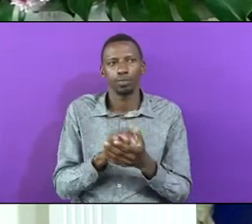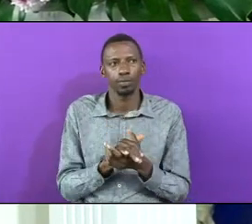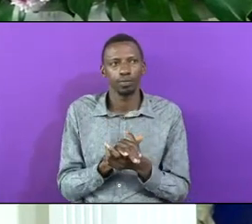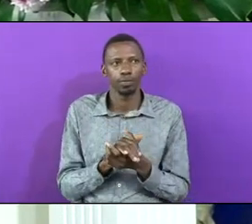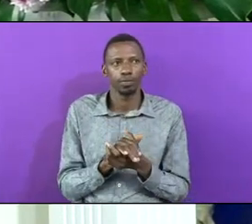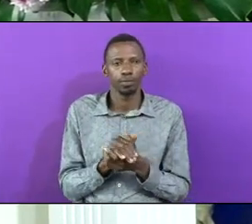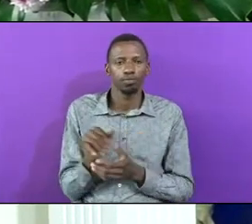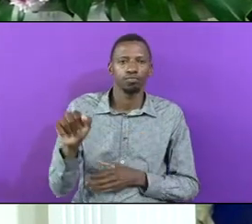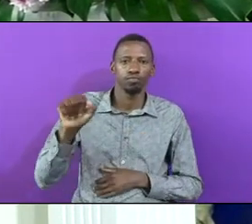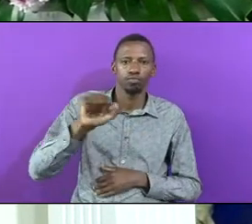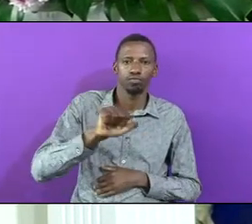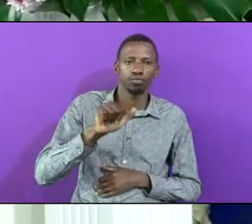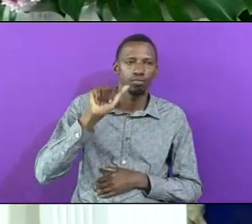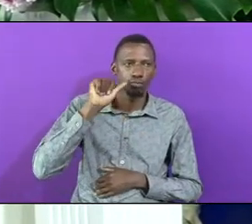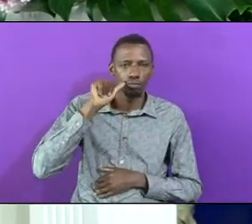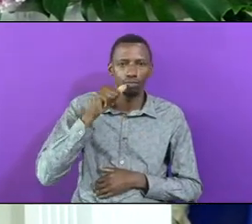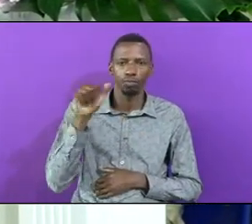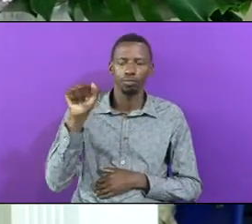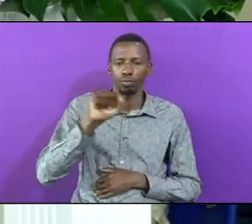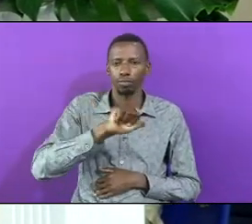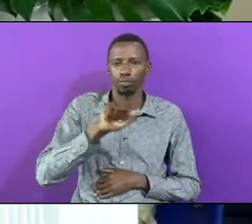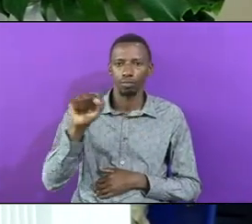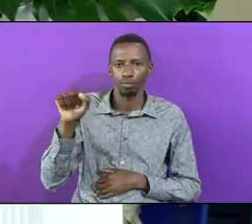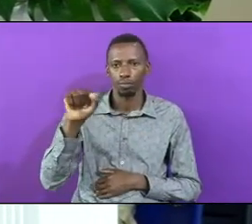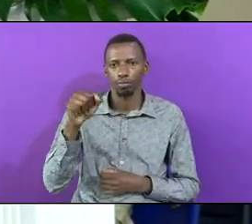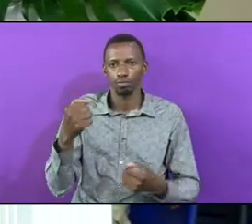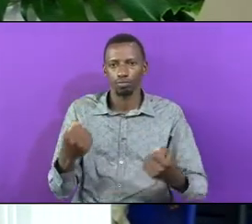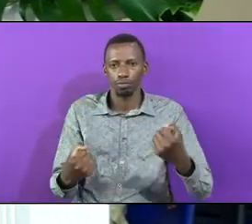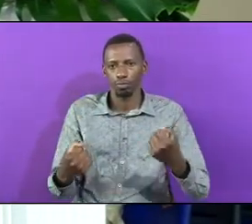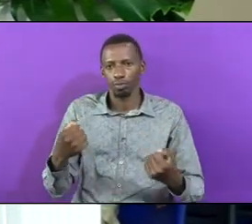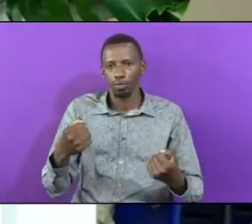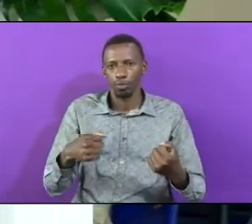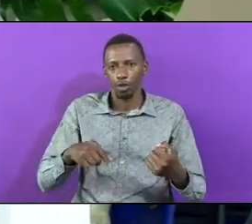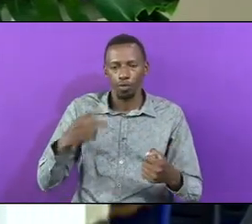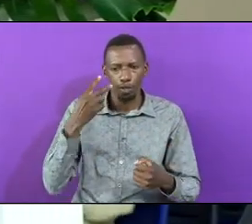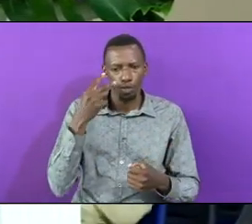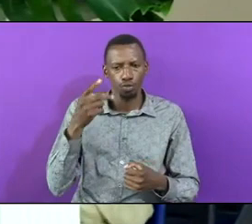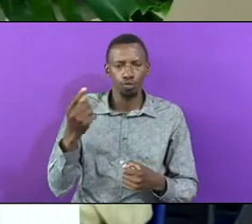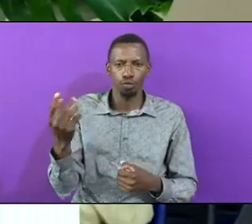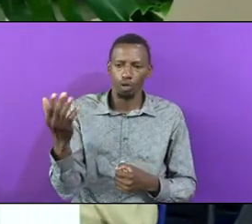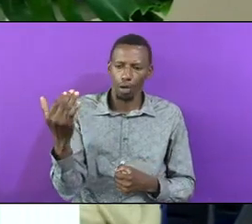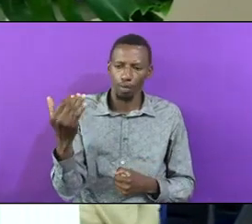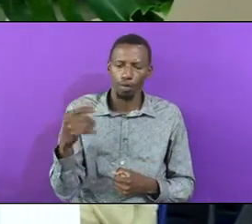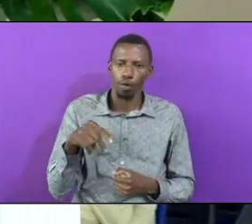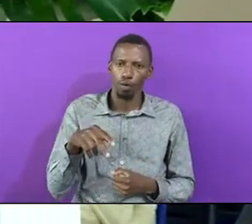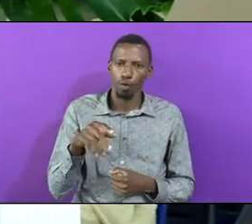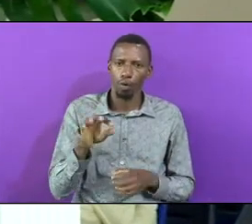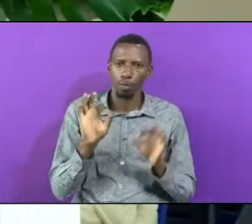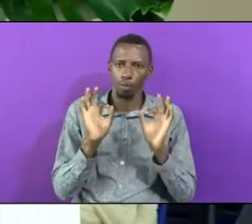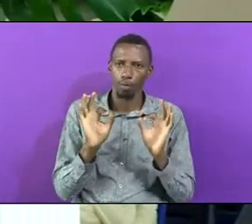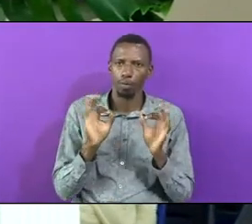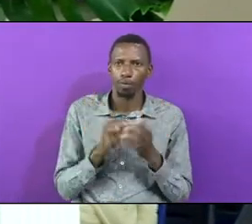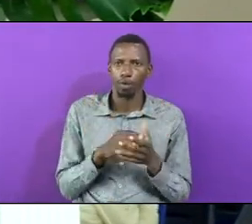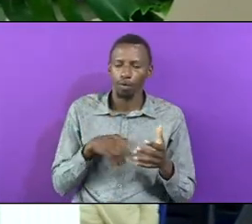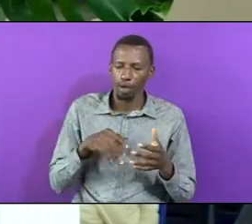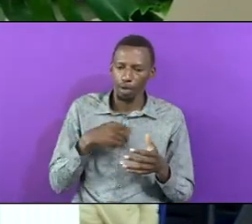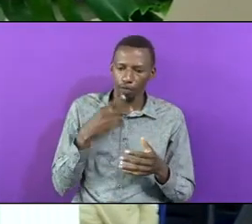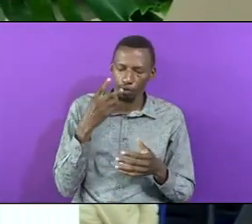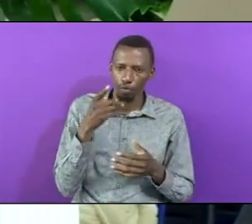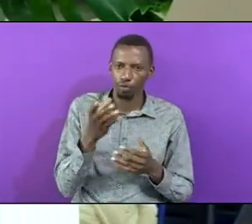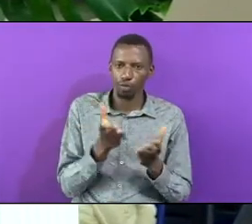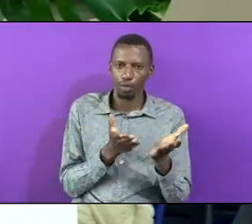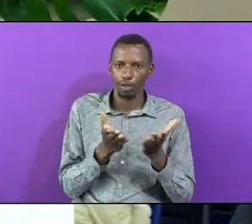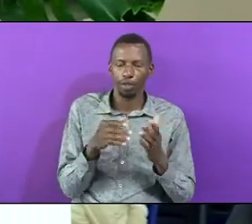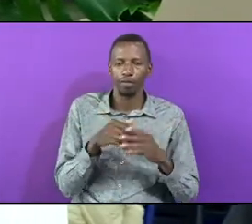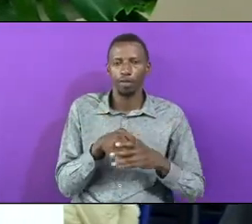Drive Nice Cars We Have Seen You Come Walking Nicely We Have Seen You Serve In The